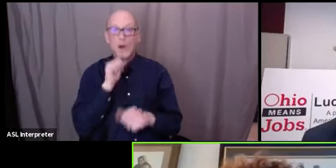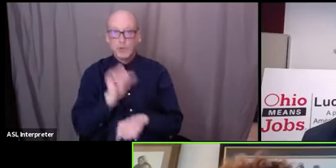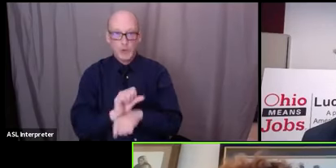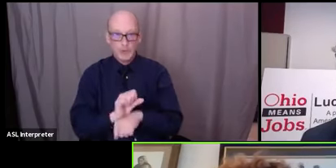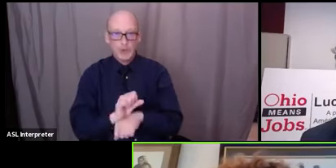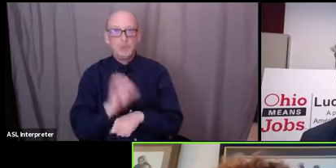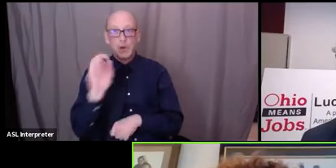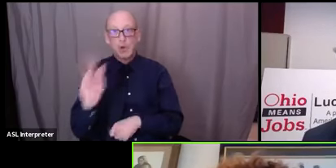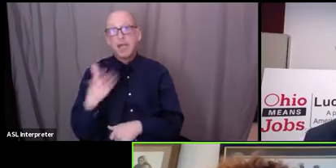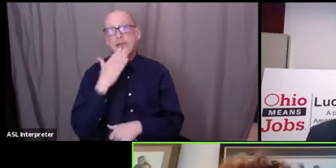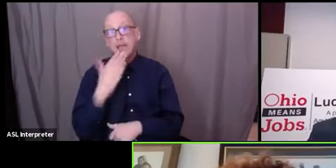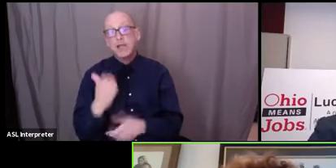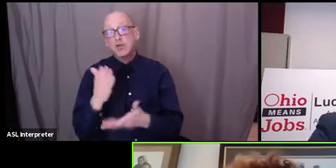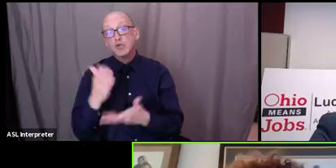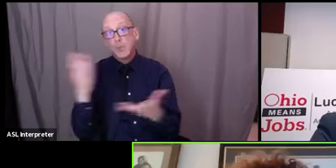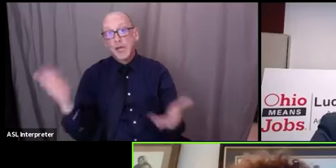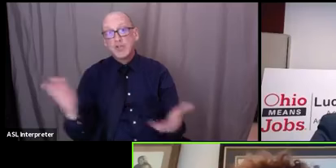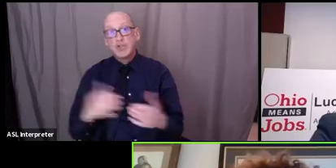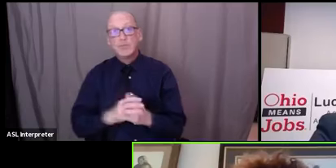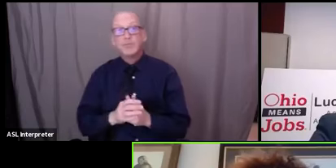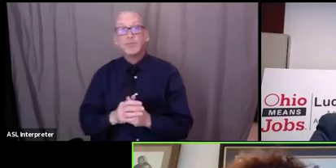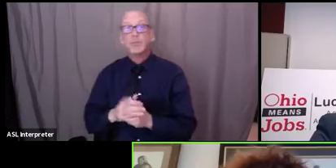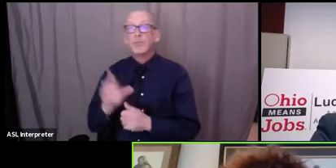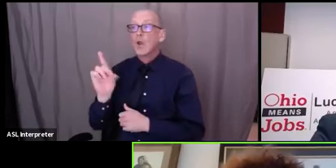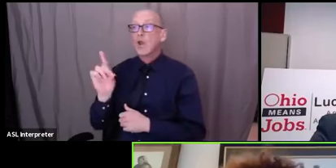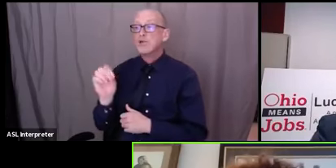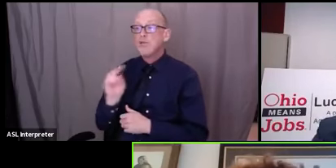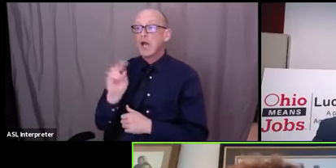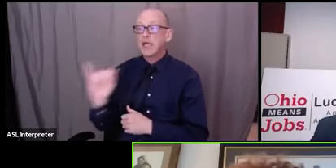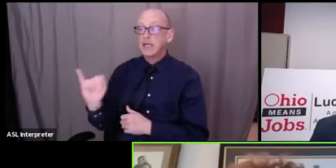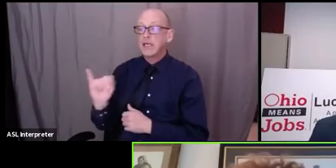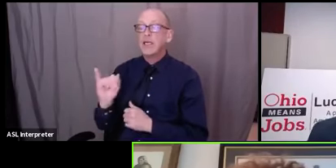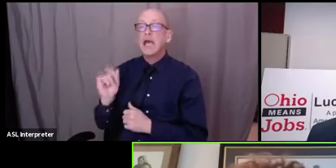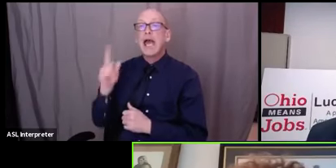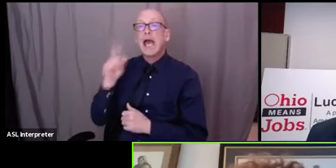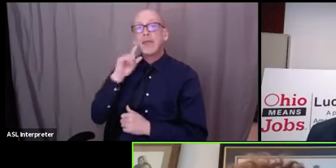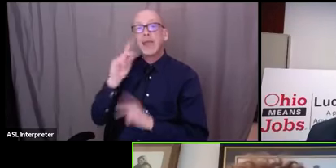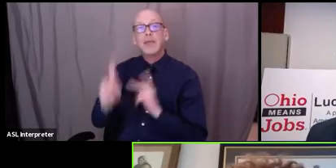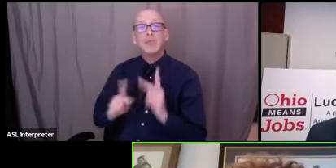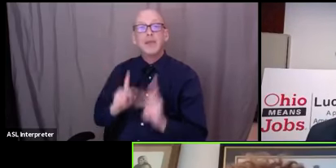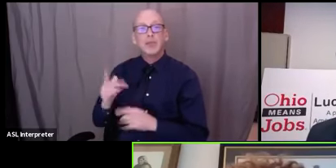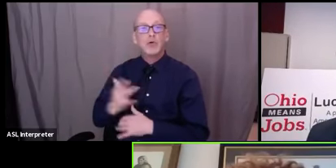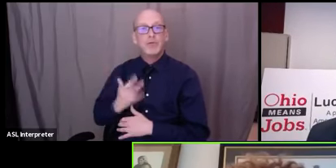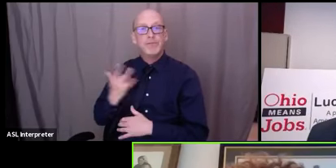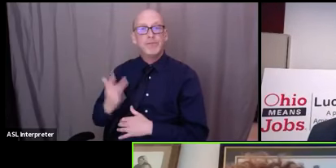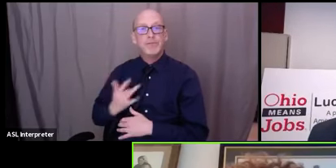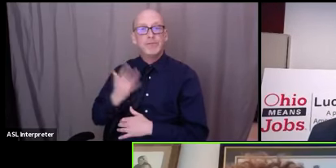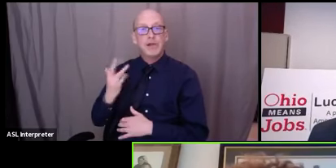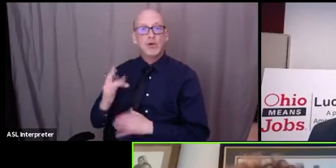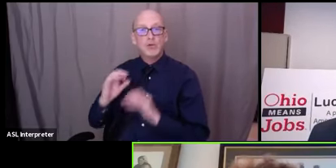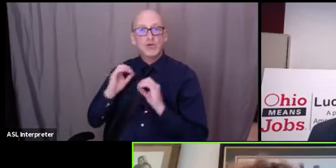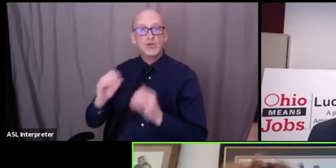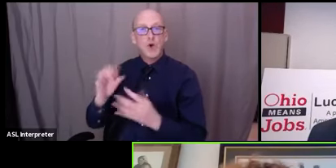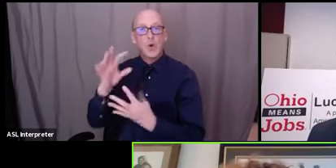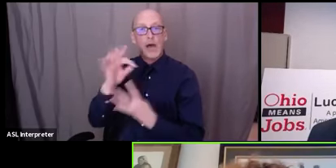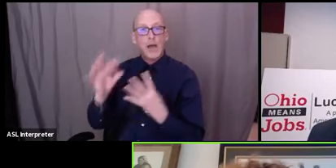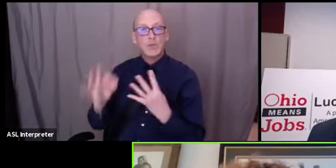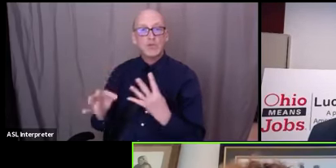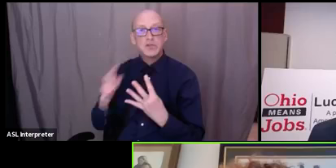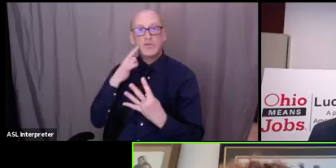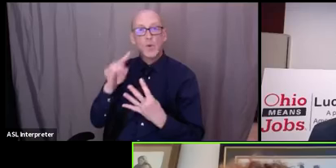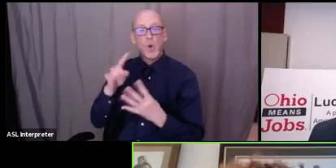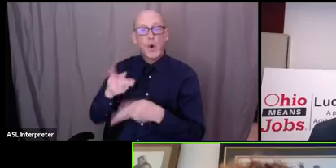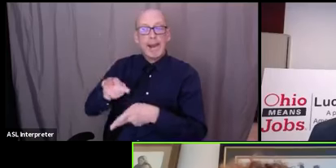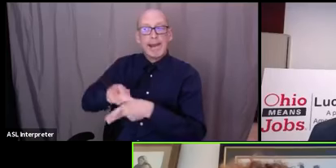good thank you so much i think that people sometimes feel as though there are no options for handling